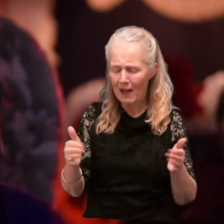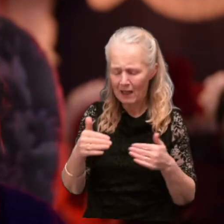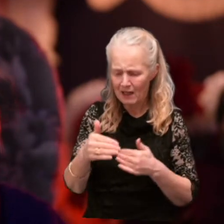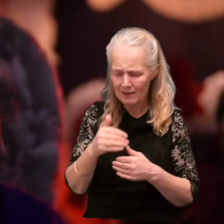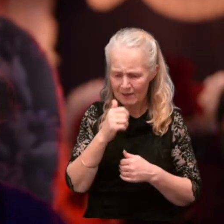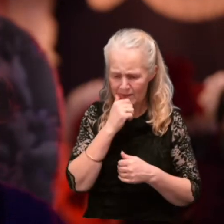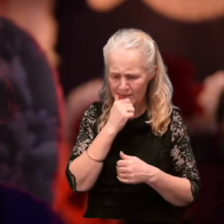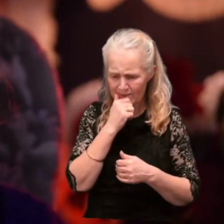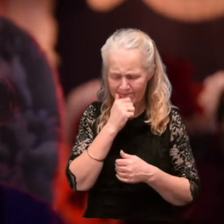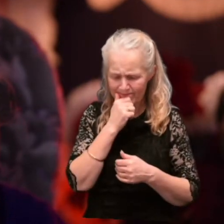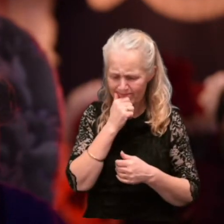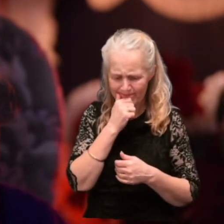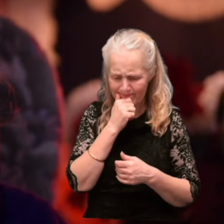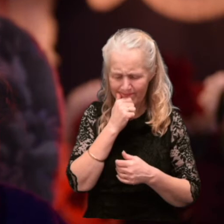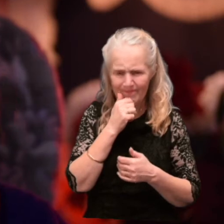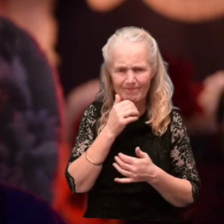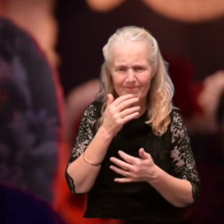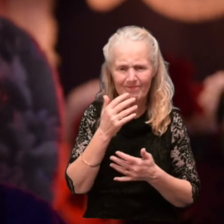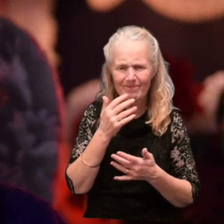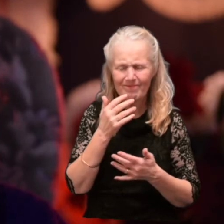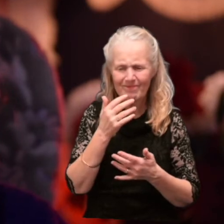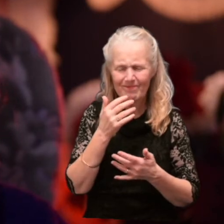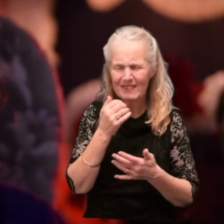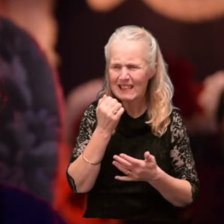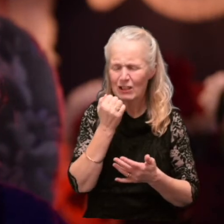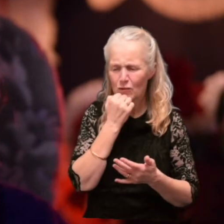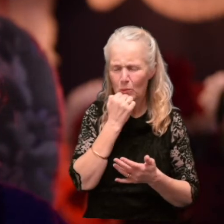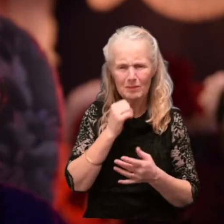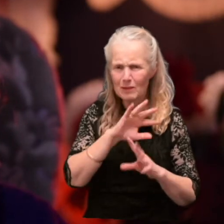oh, the sums just, the sums just didn't add up.